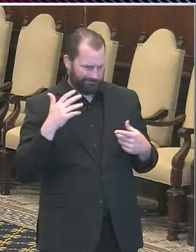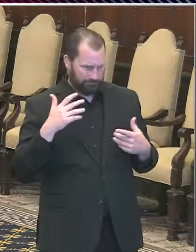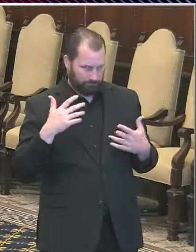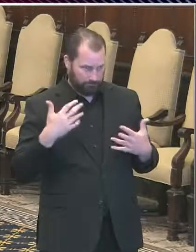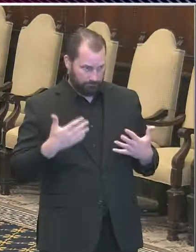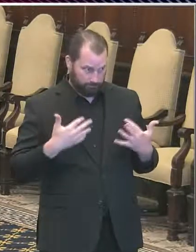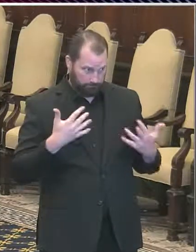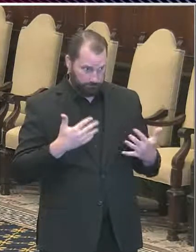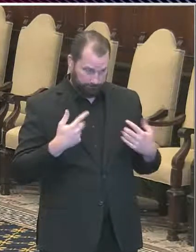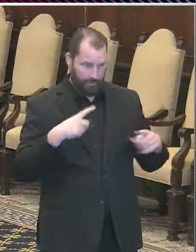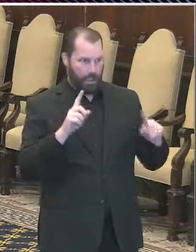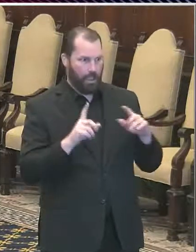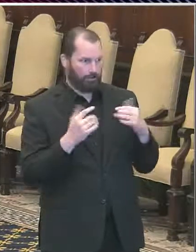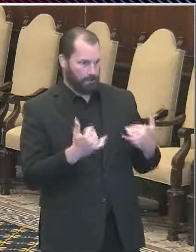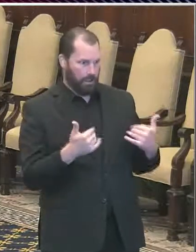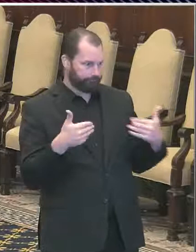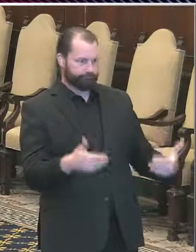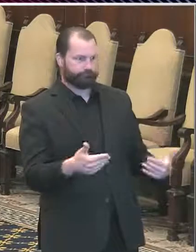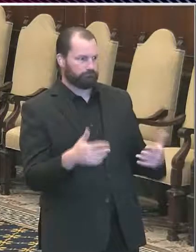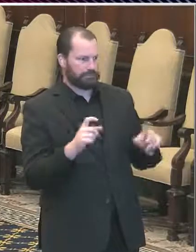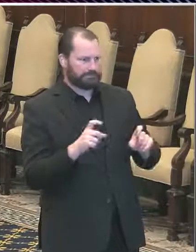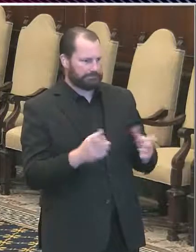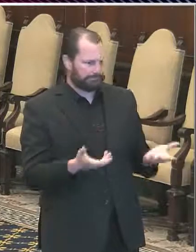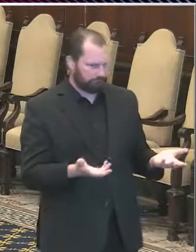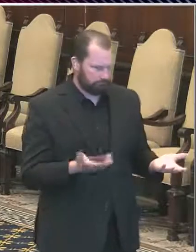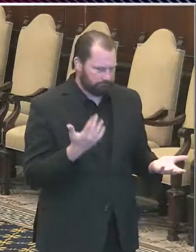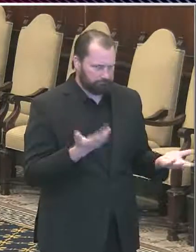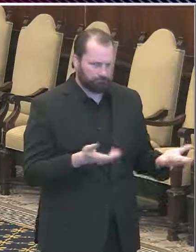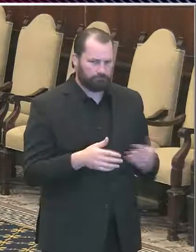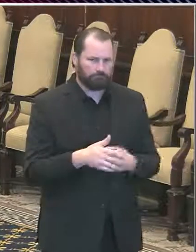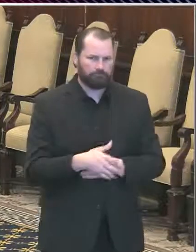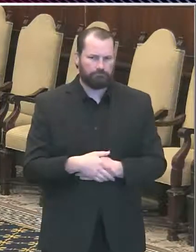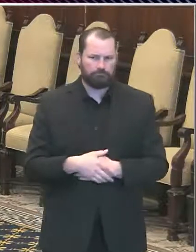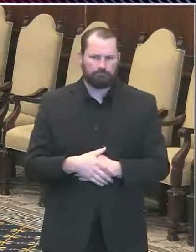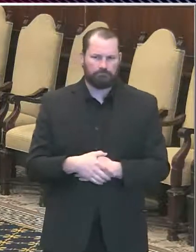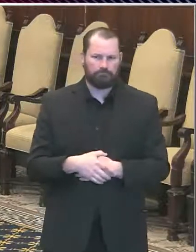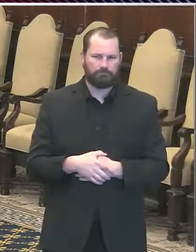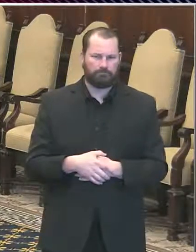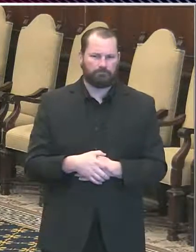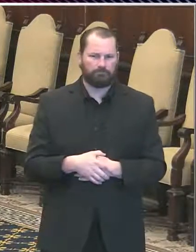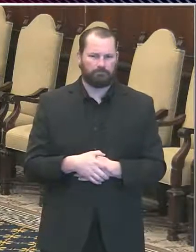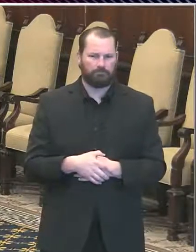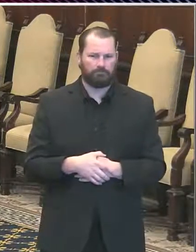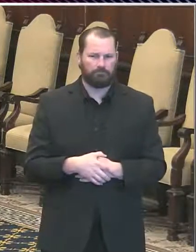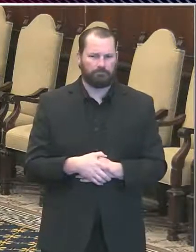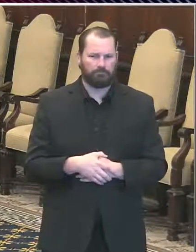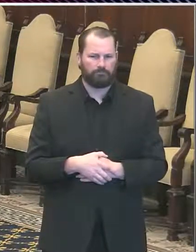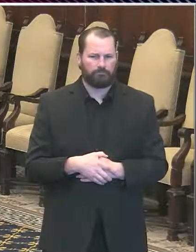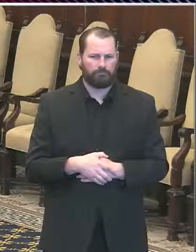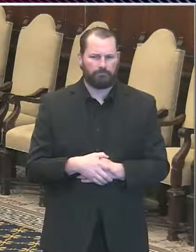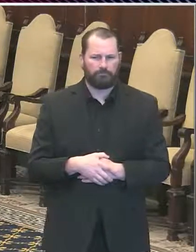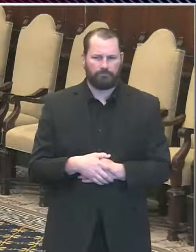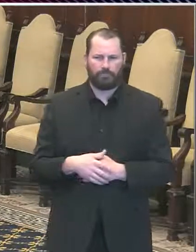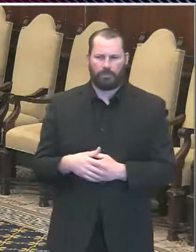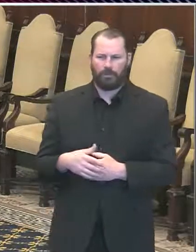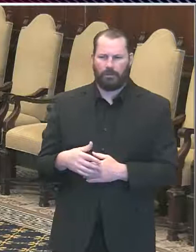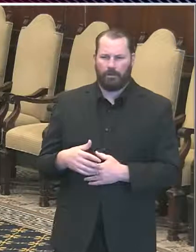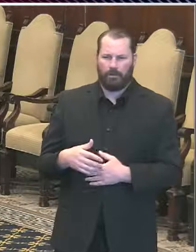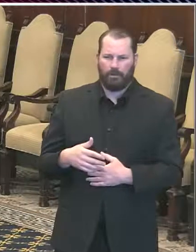Well, as was said previously by Dr. Farley, there was a challenge with